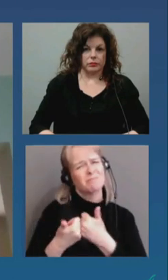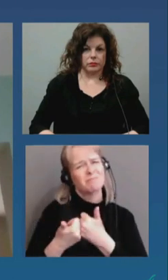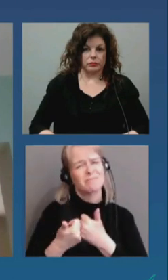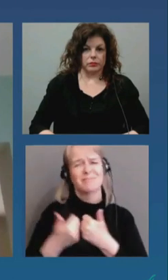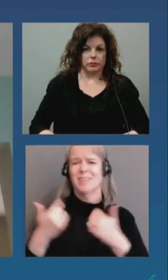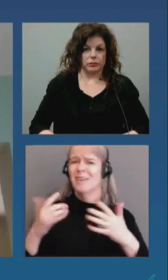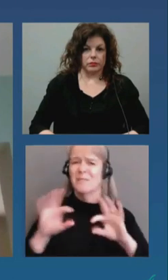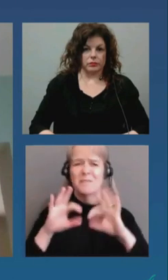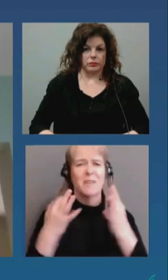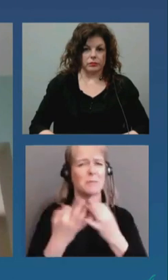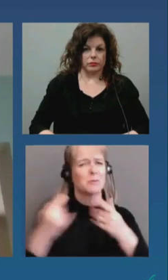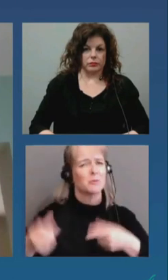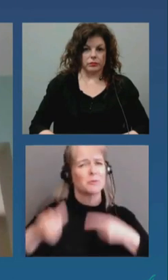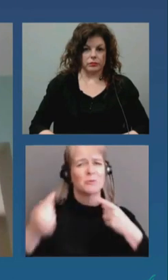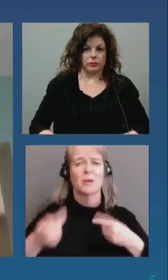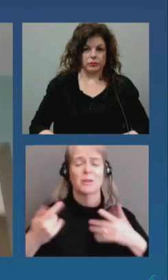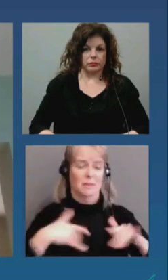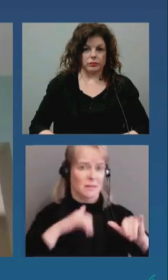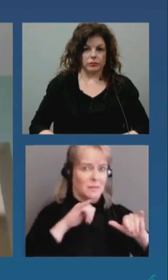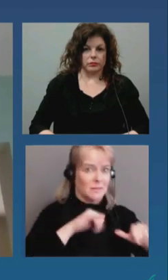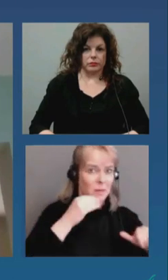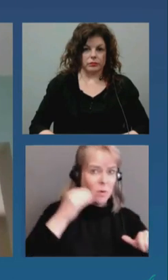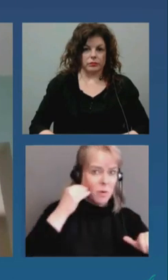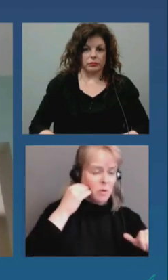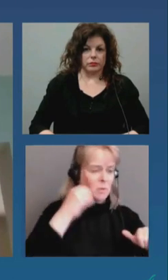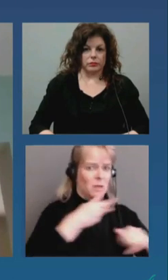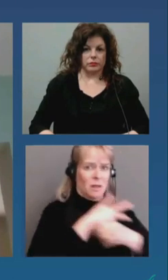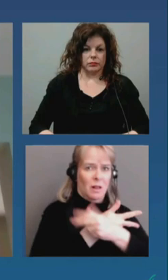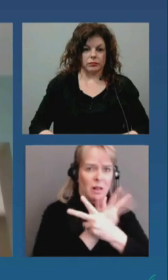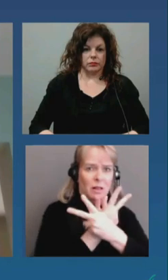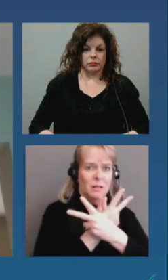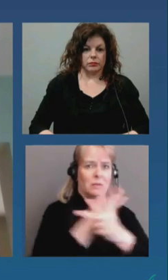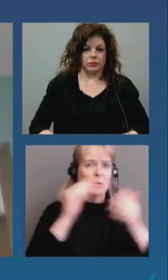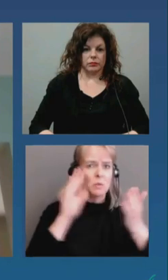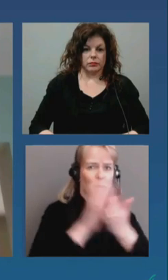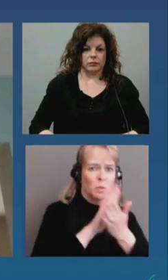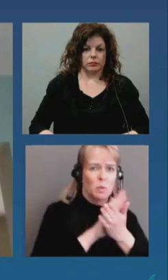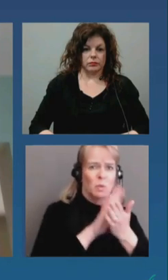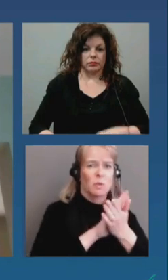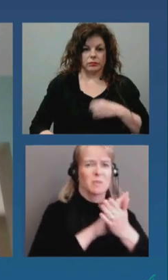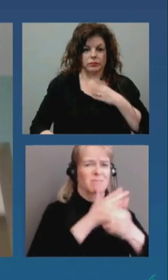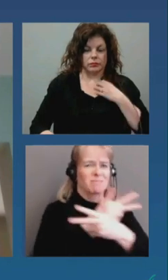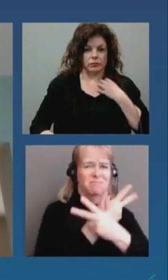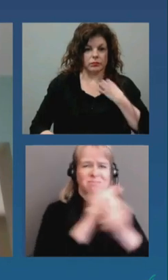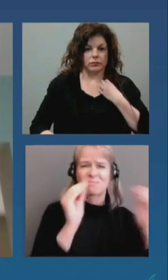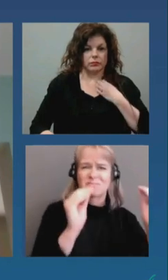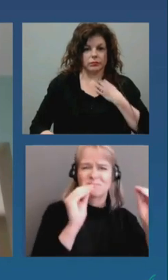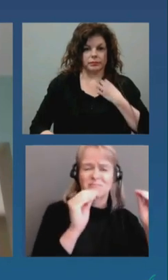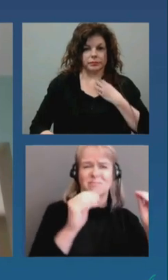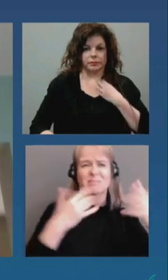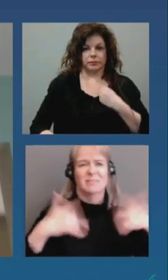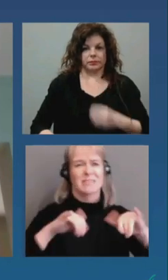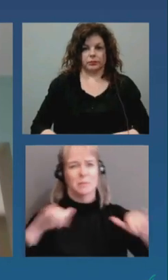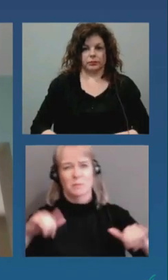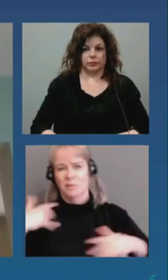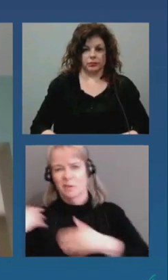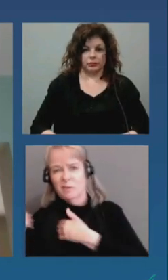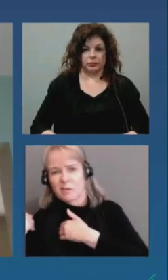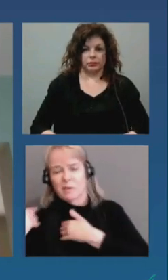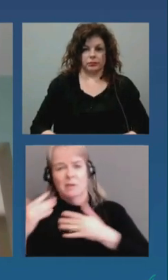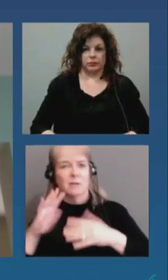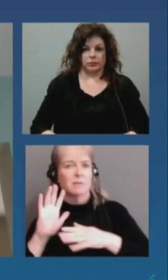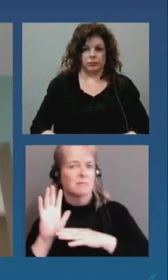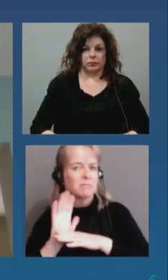while trying to balance other professional and personal responsibilities. This is a very difficult time. I'd like to thank all the parents,